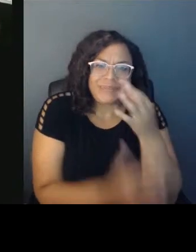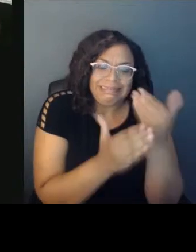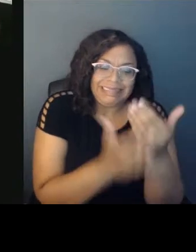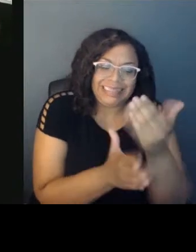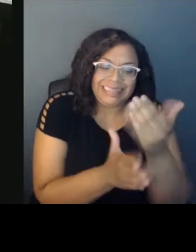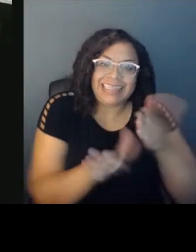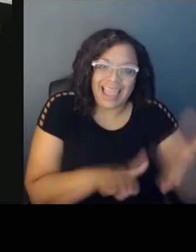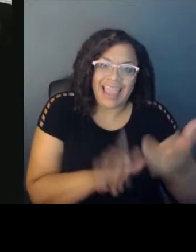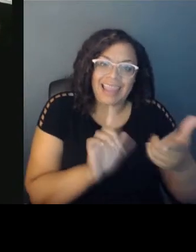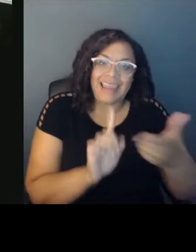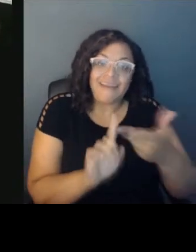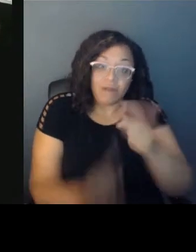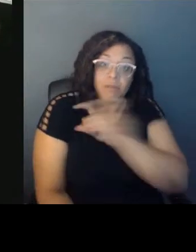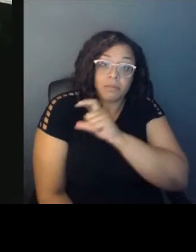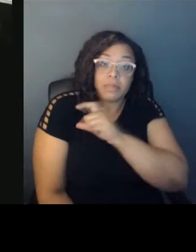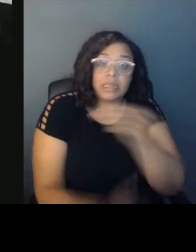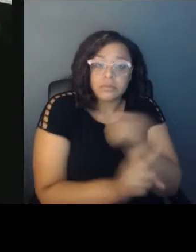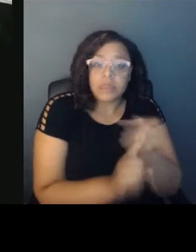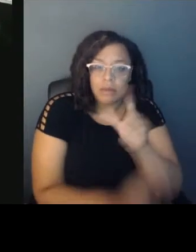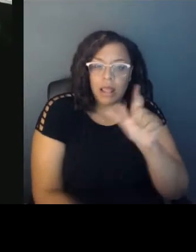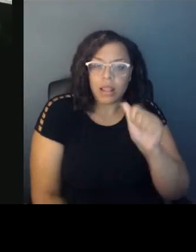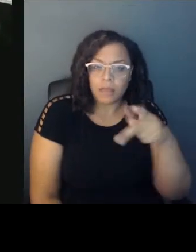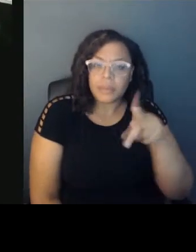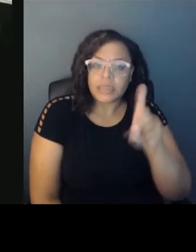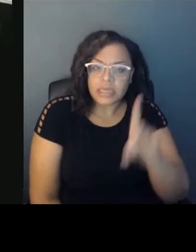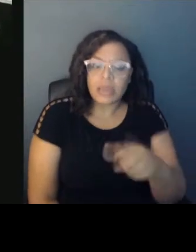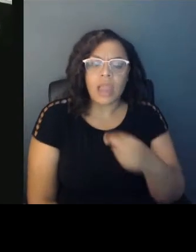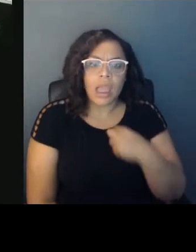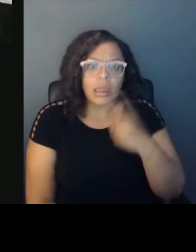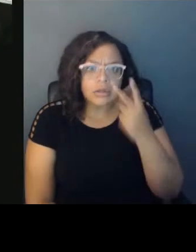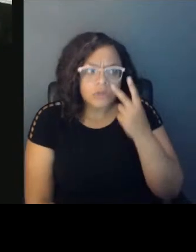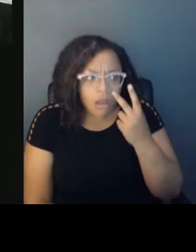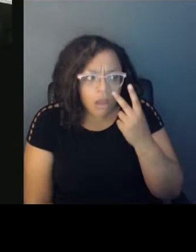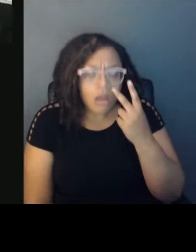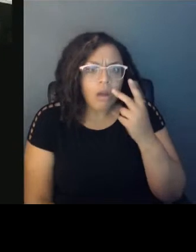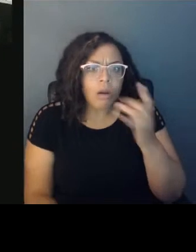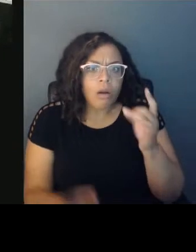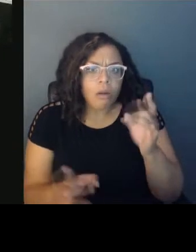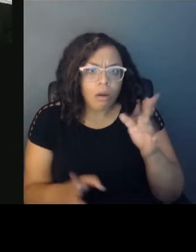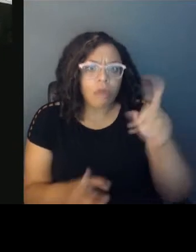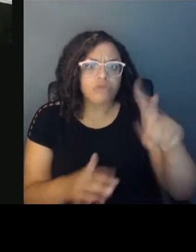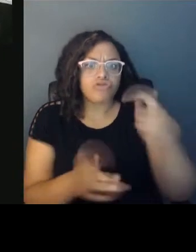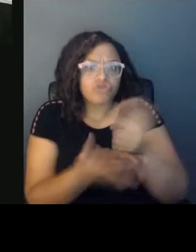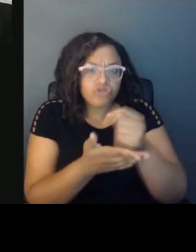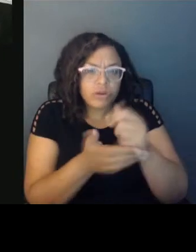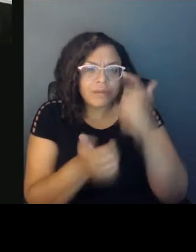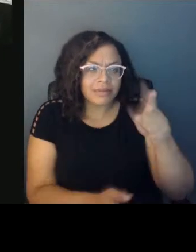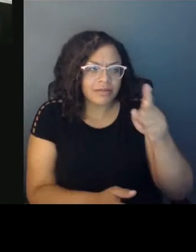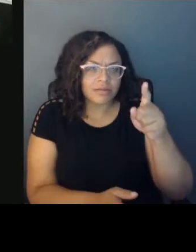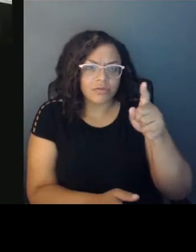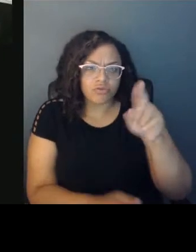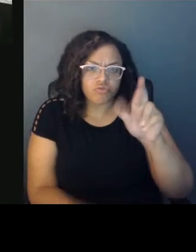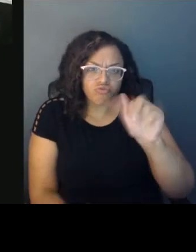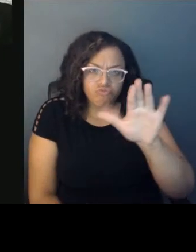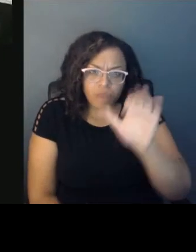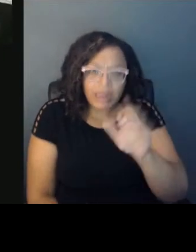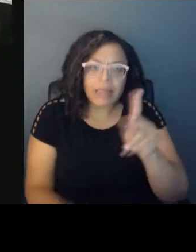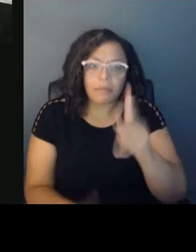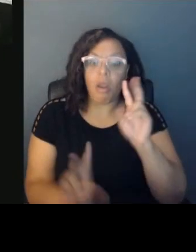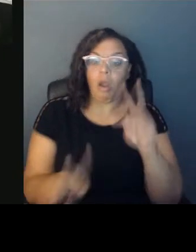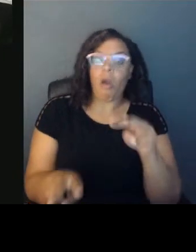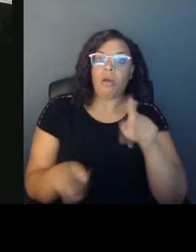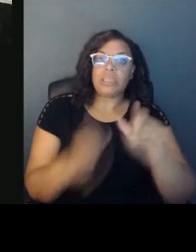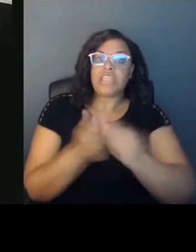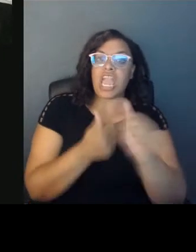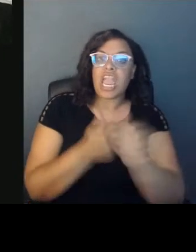I saw the ways in which he was treated because of his race, because of who he was, because these police thought he was dangerous. And saw